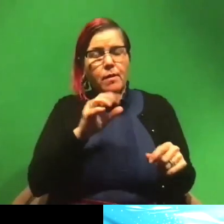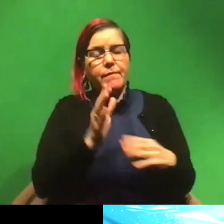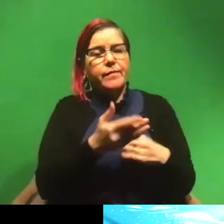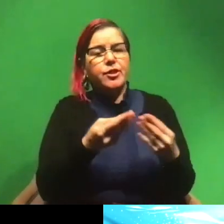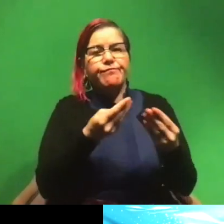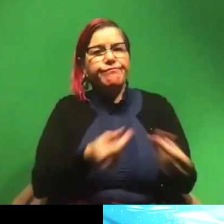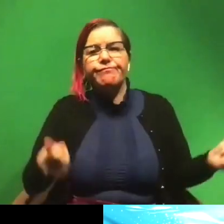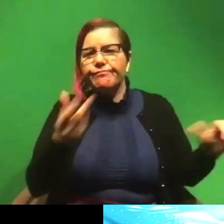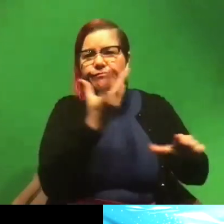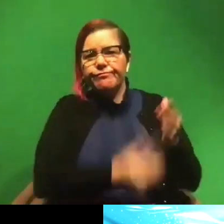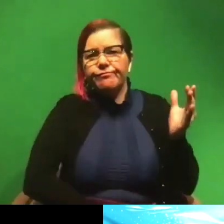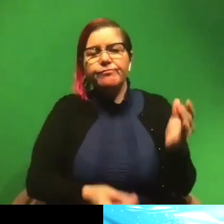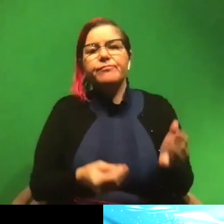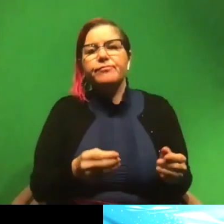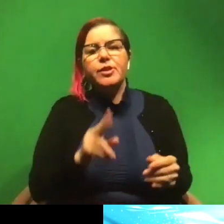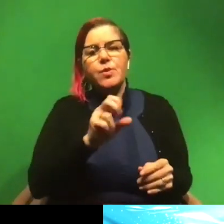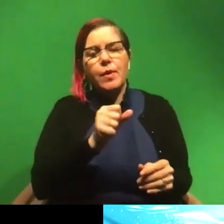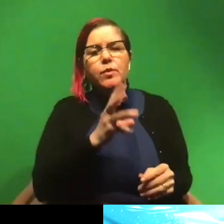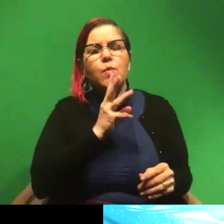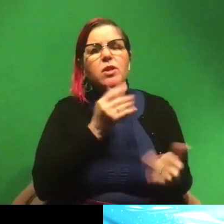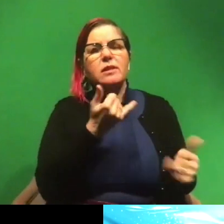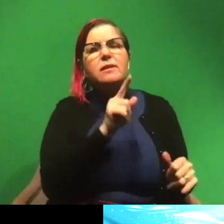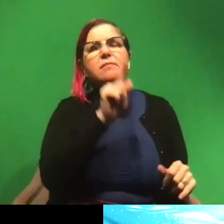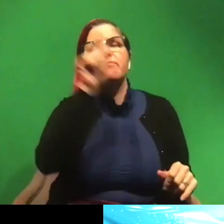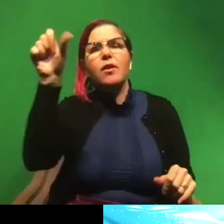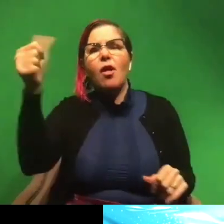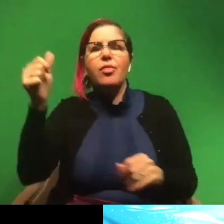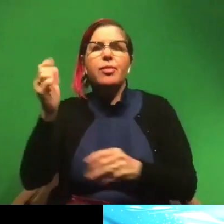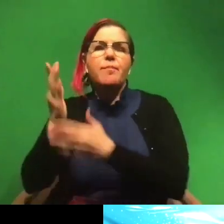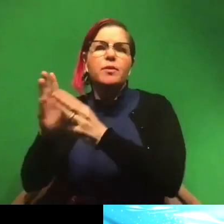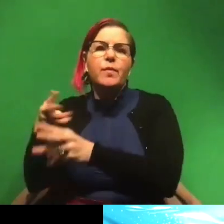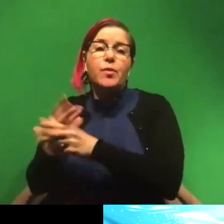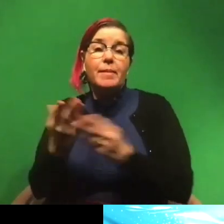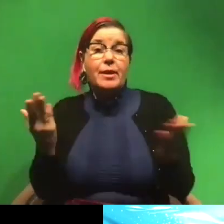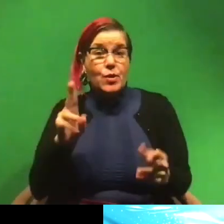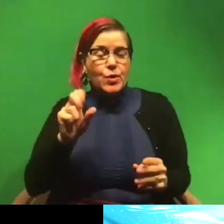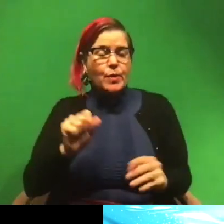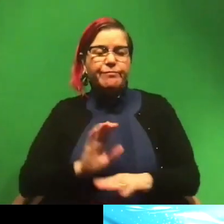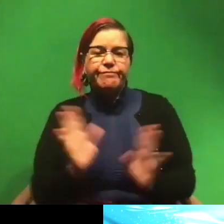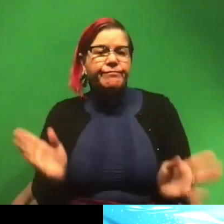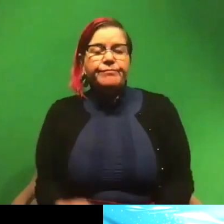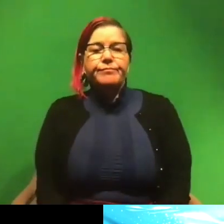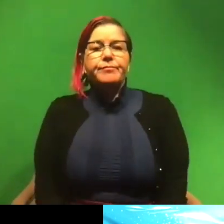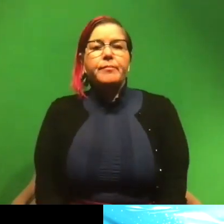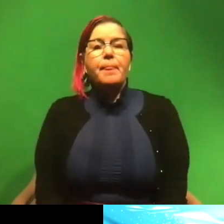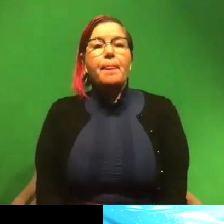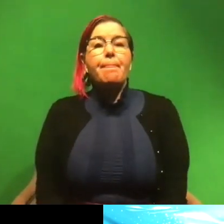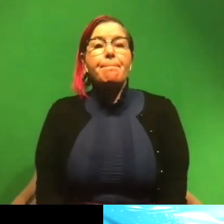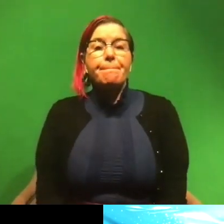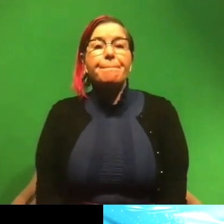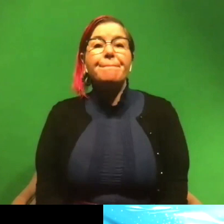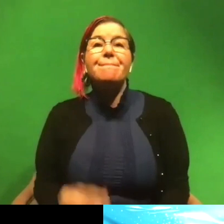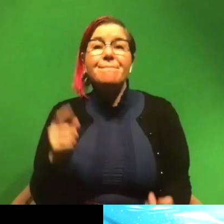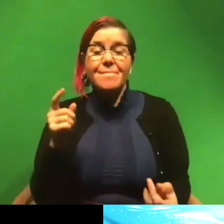since gone extinct in US waters. It still exists other places in the world, but we don't have them in US waters anymore. So we are down to